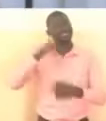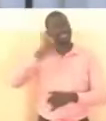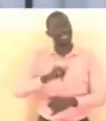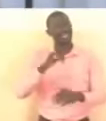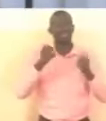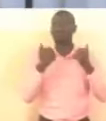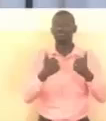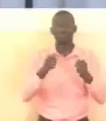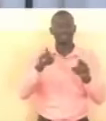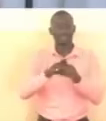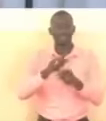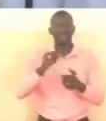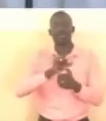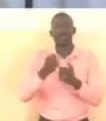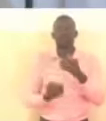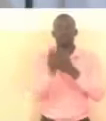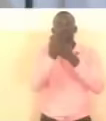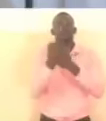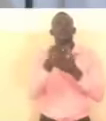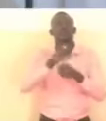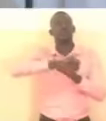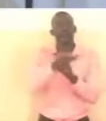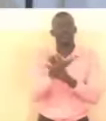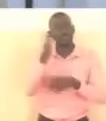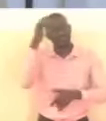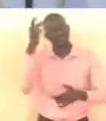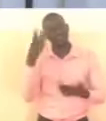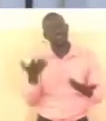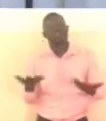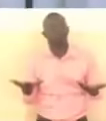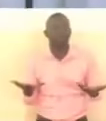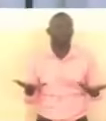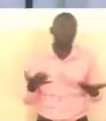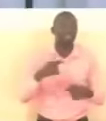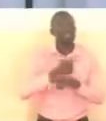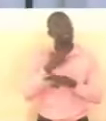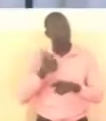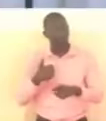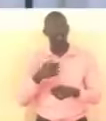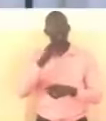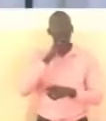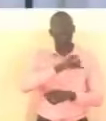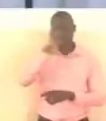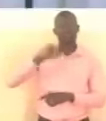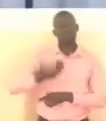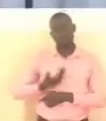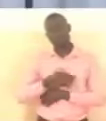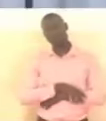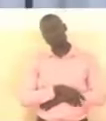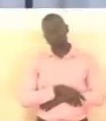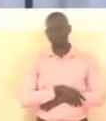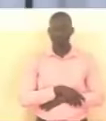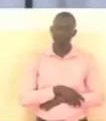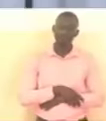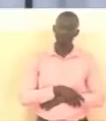and the reduction of corona virus infections fellow gambians distinguished ladies